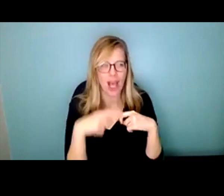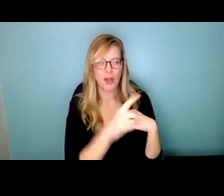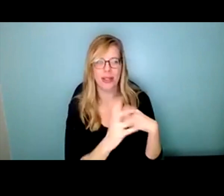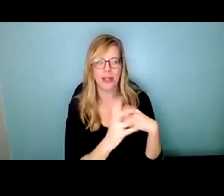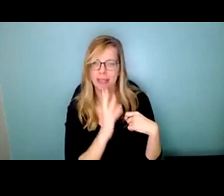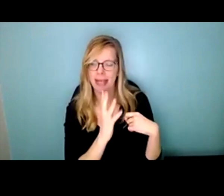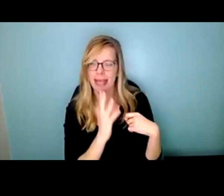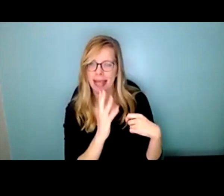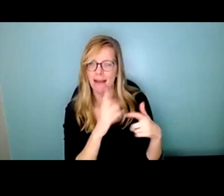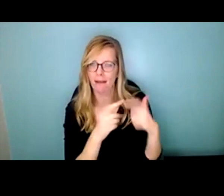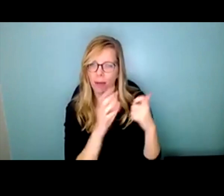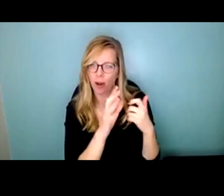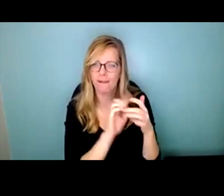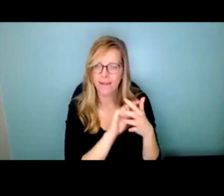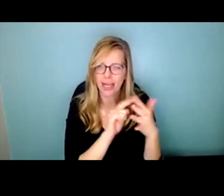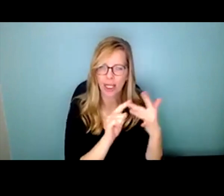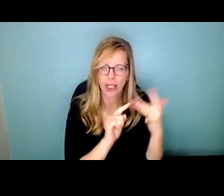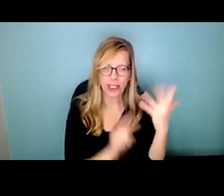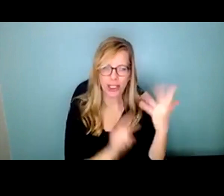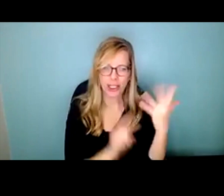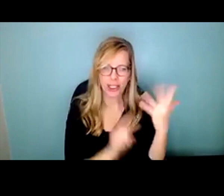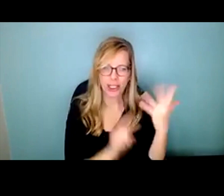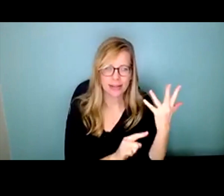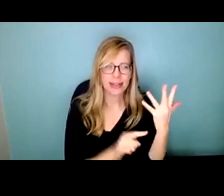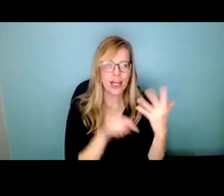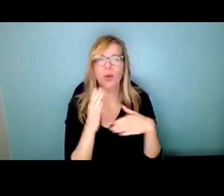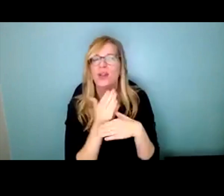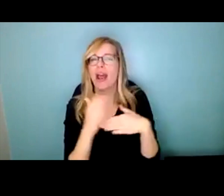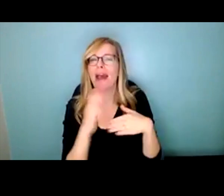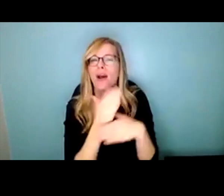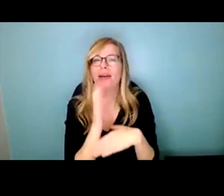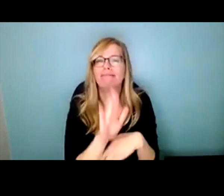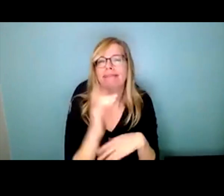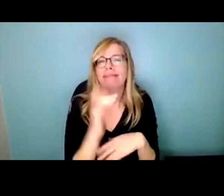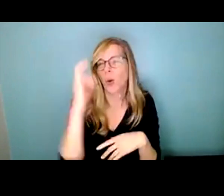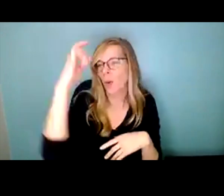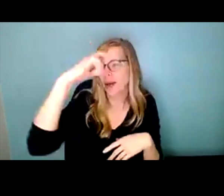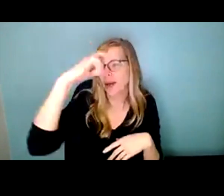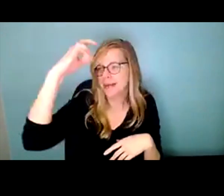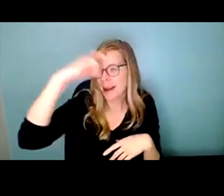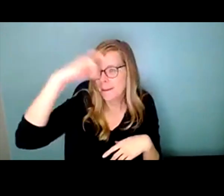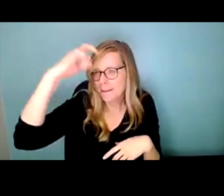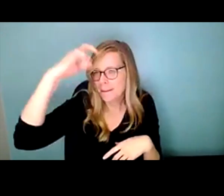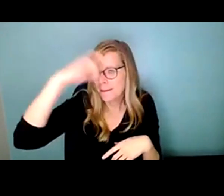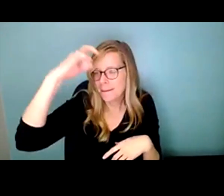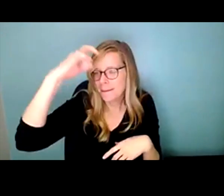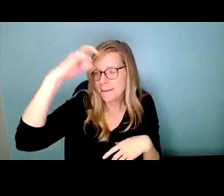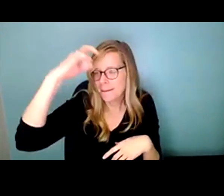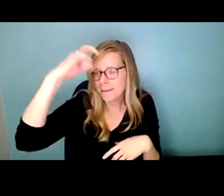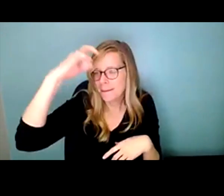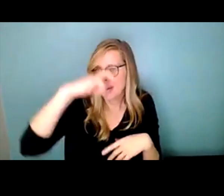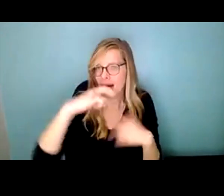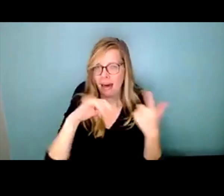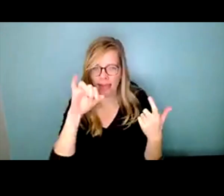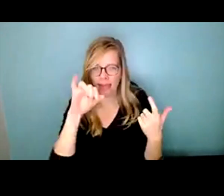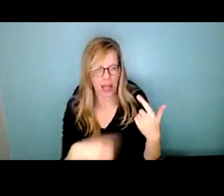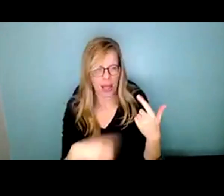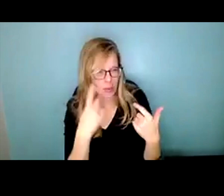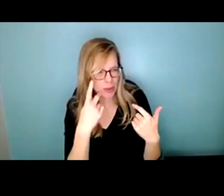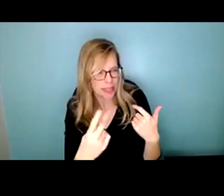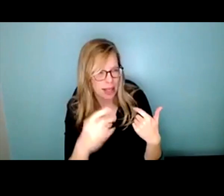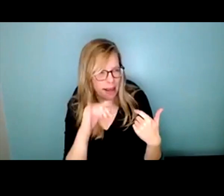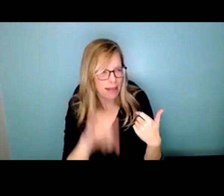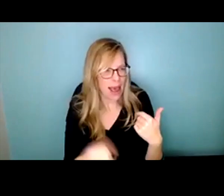you speak with all your fingers Sharing little bits of wisdom That see you through the day